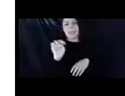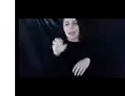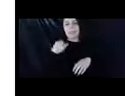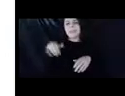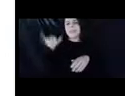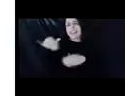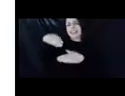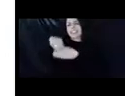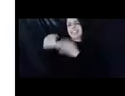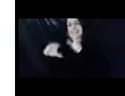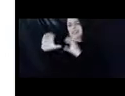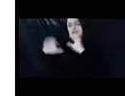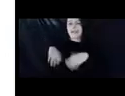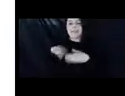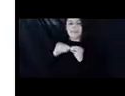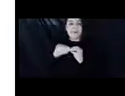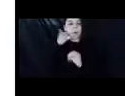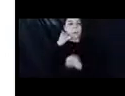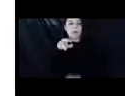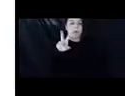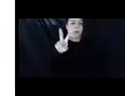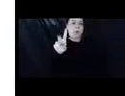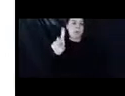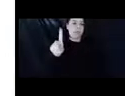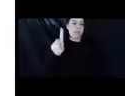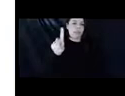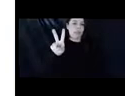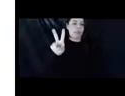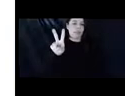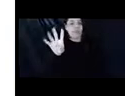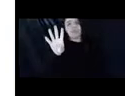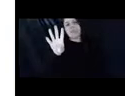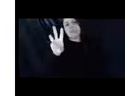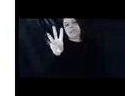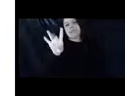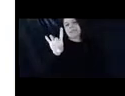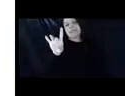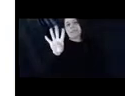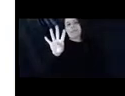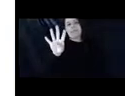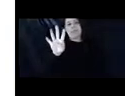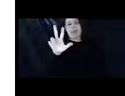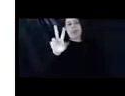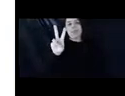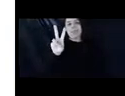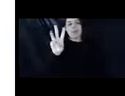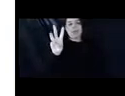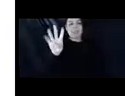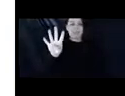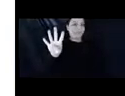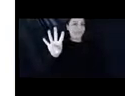number, um, is 2-1-2-6-8-4-3-2-6-4.